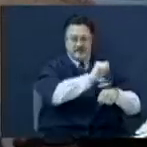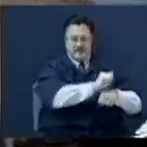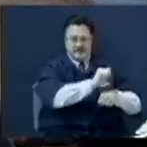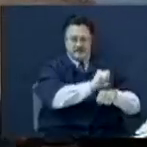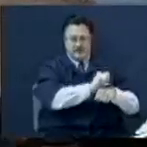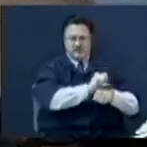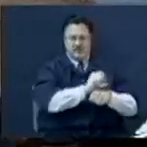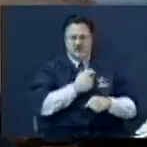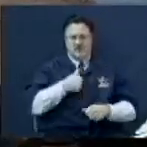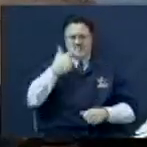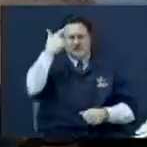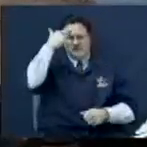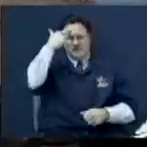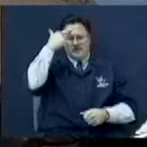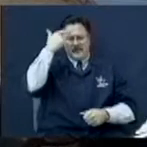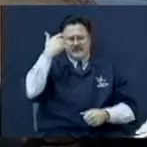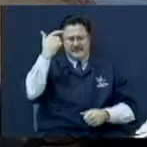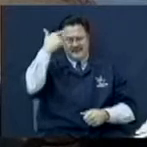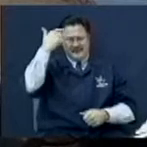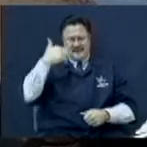Do you have rocks for brains?